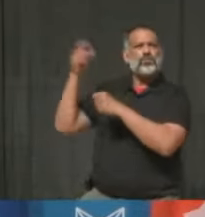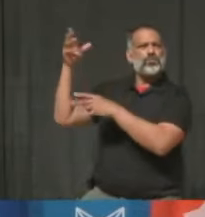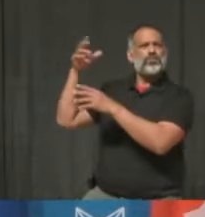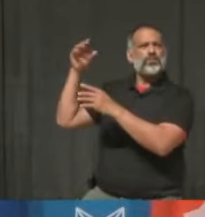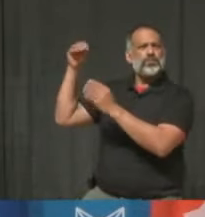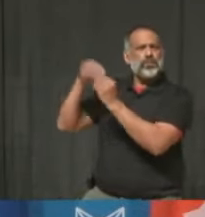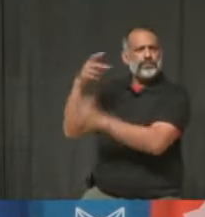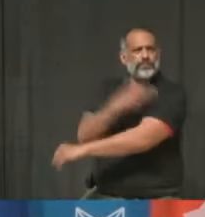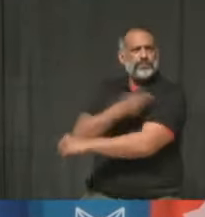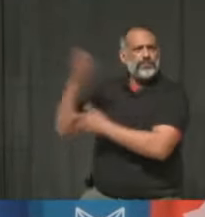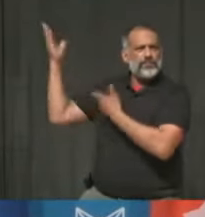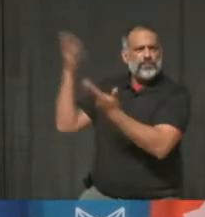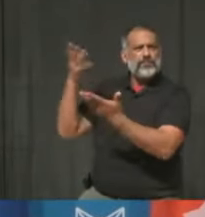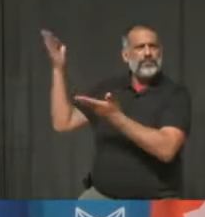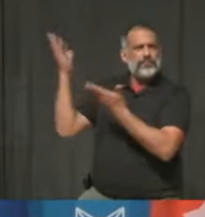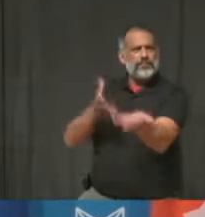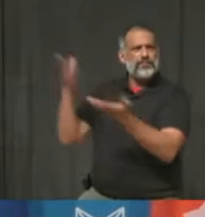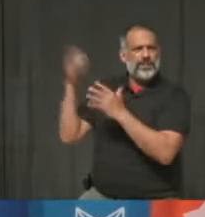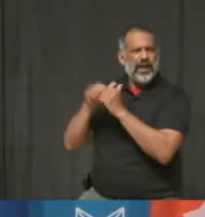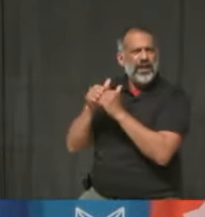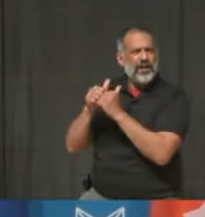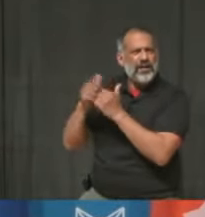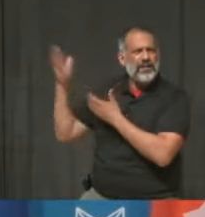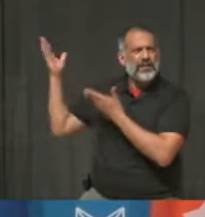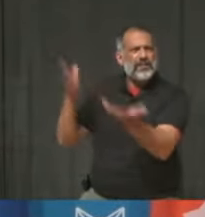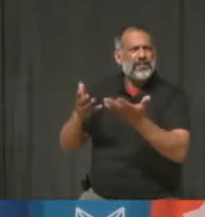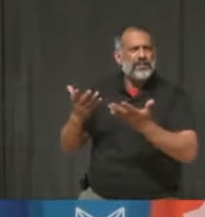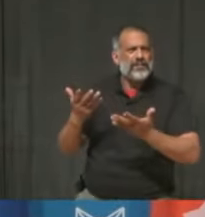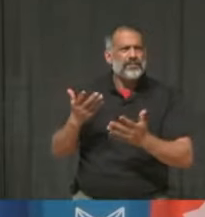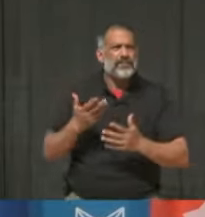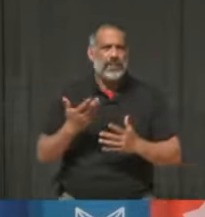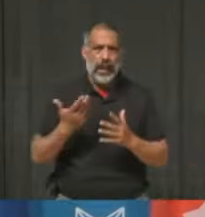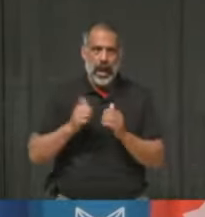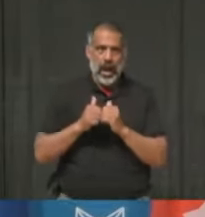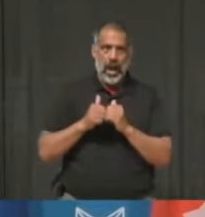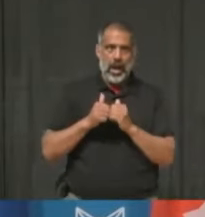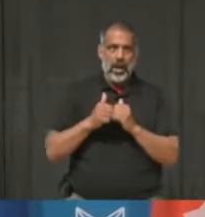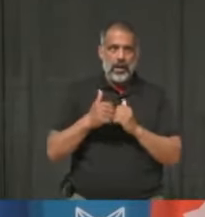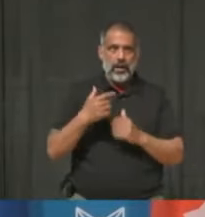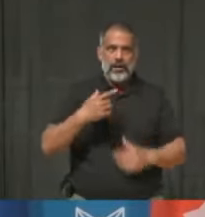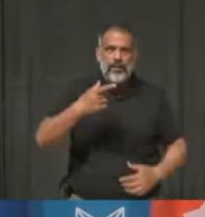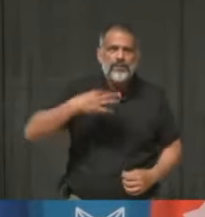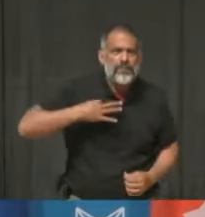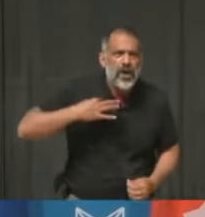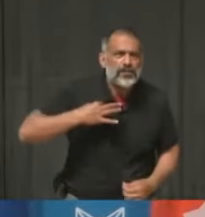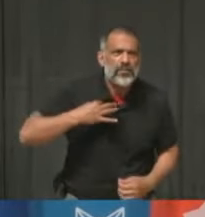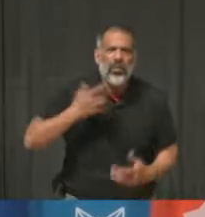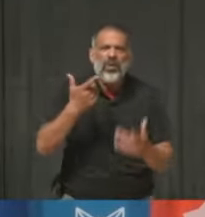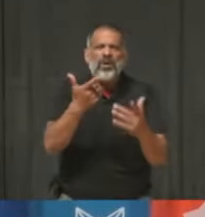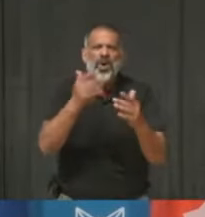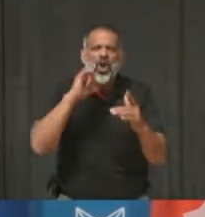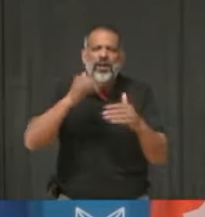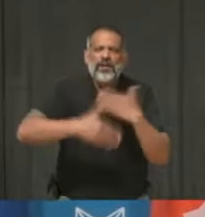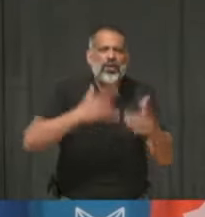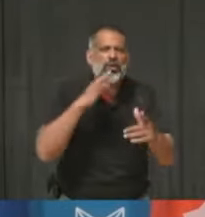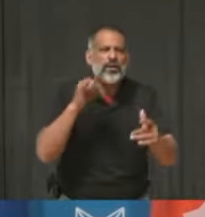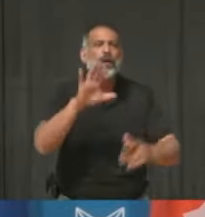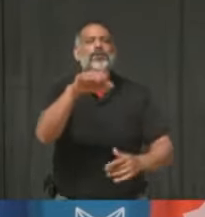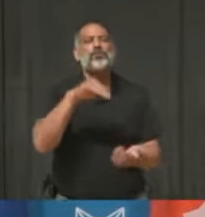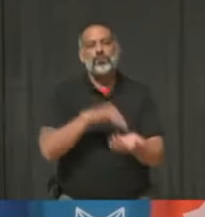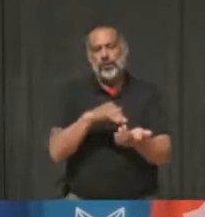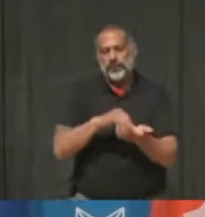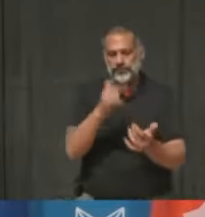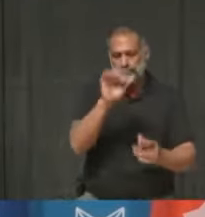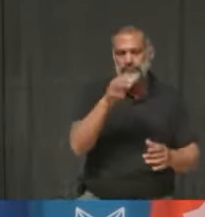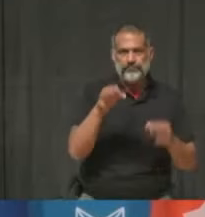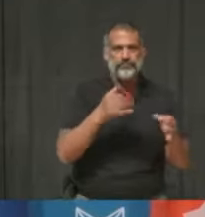staff? Did you have to use volunteers or how did you make it? Yeah, absolutely. So we, thanks